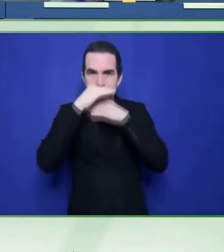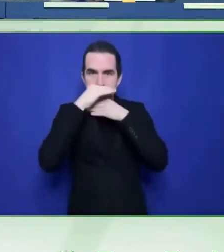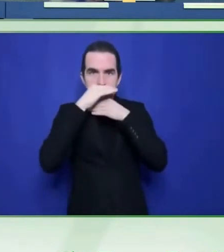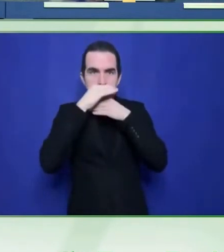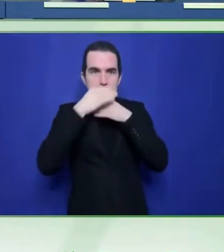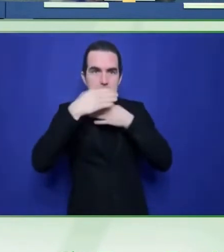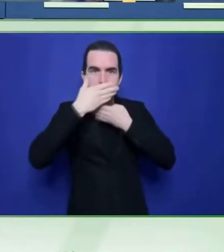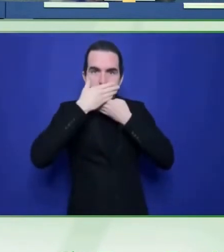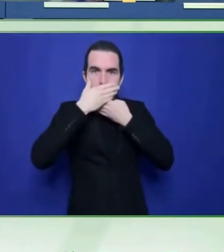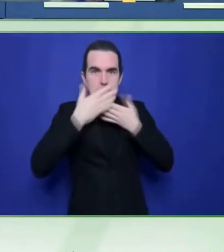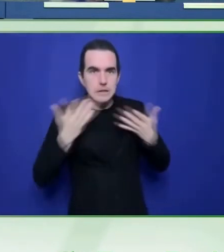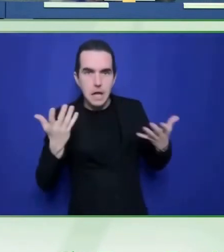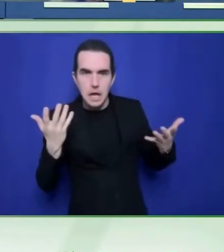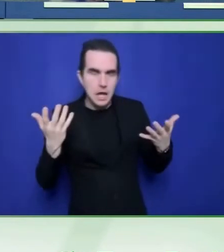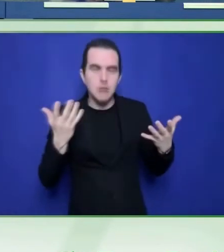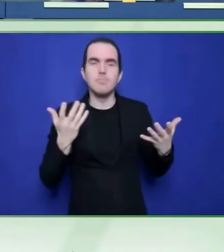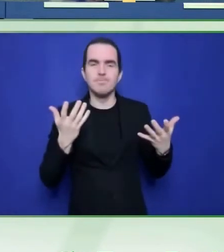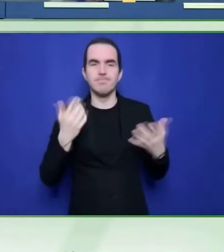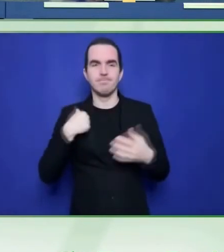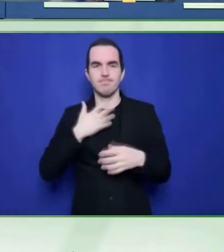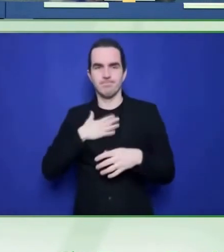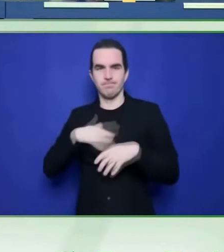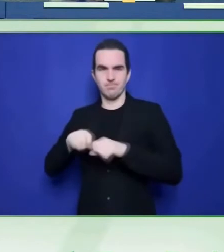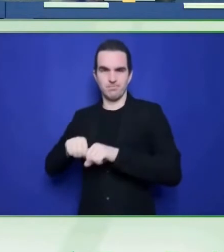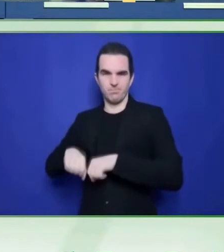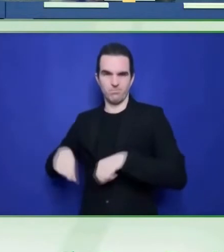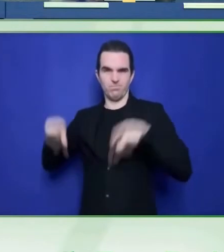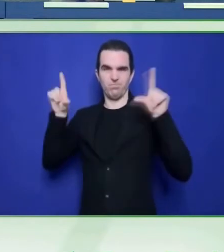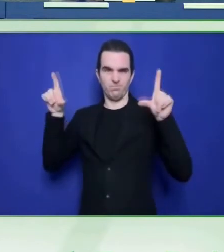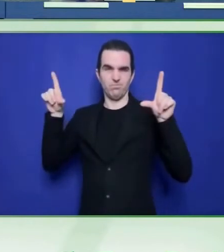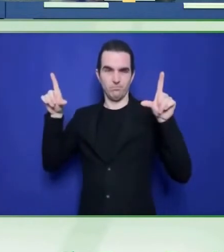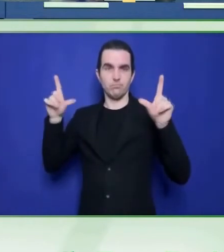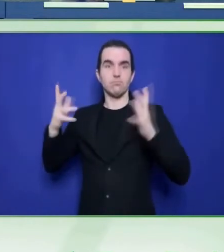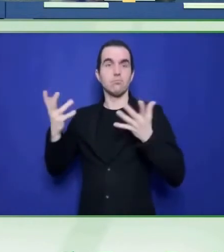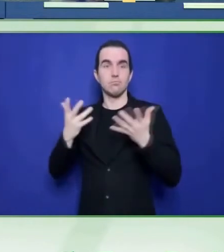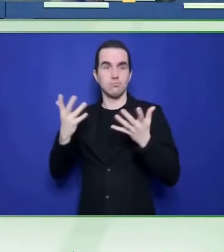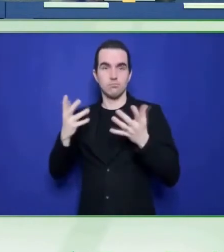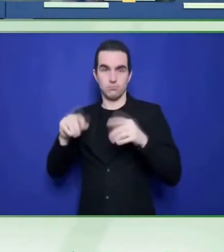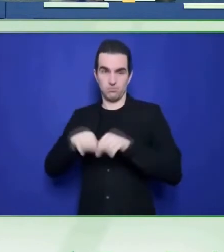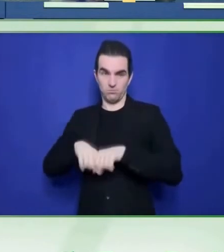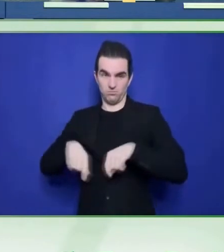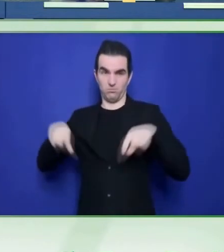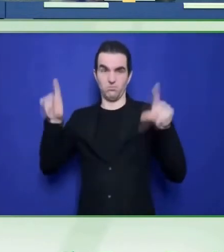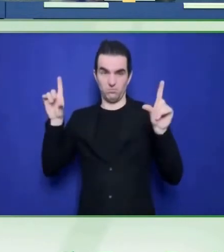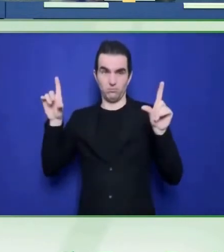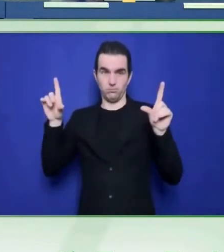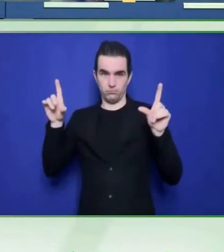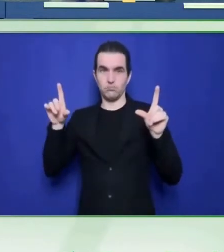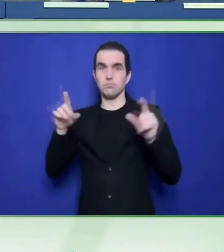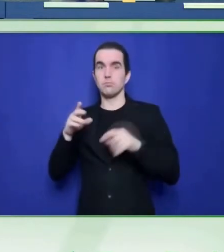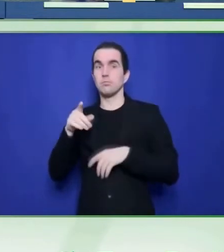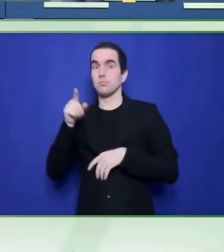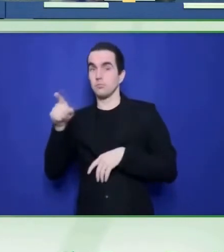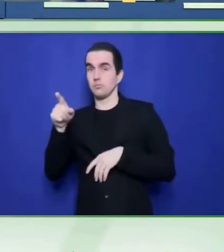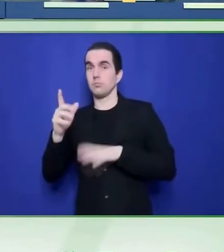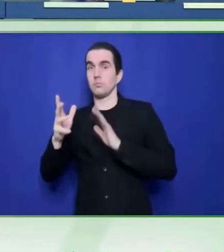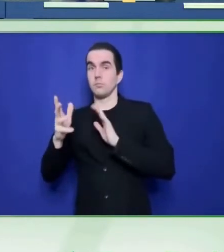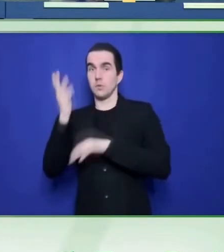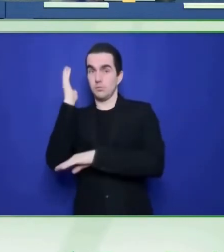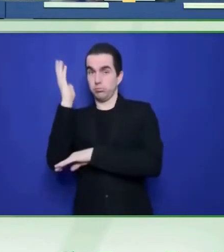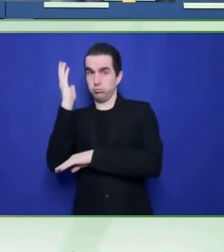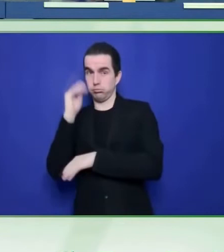at the Mayor's press conference in Soja City and was later used in other cities.